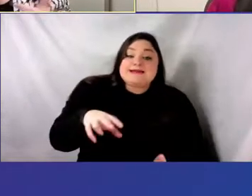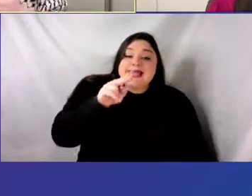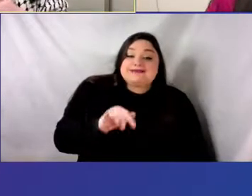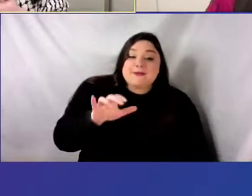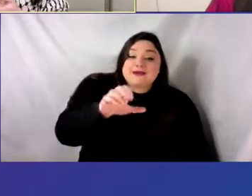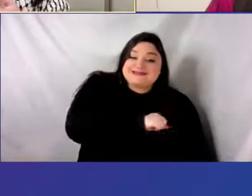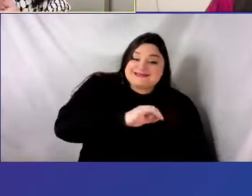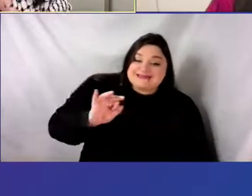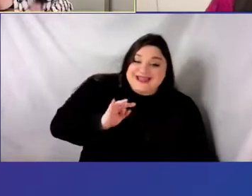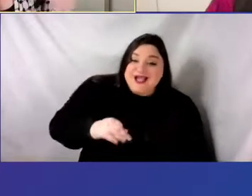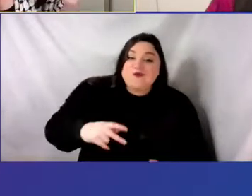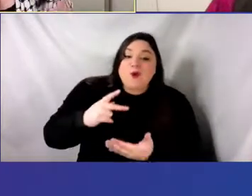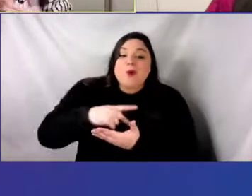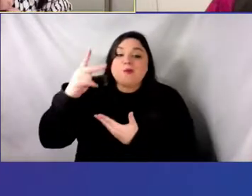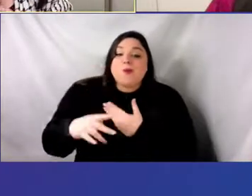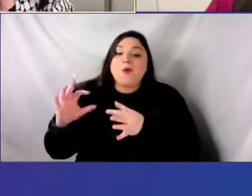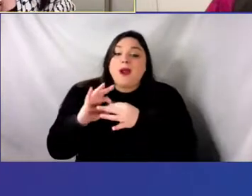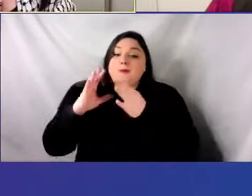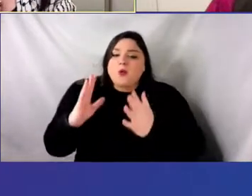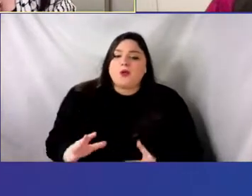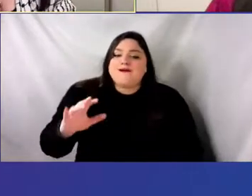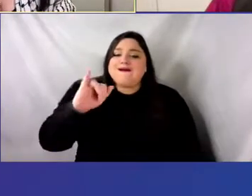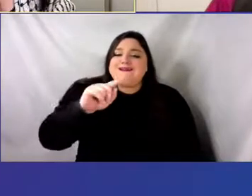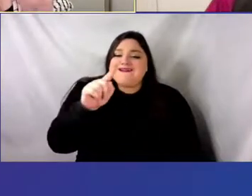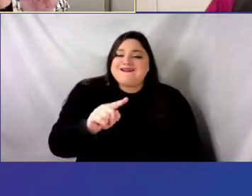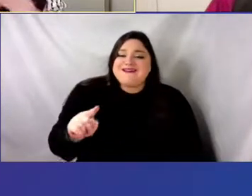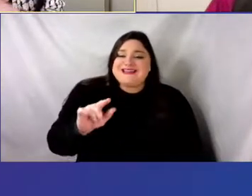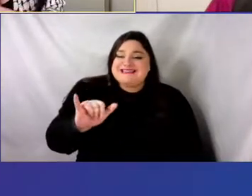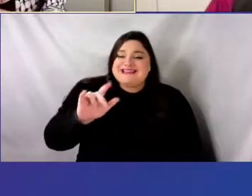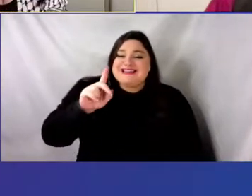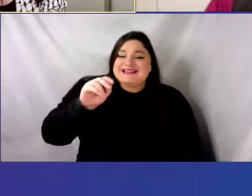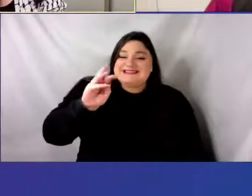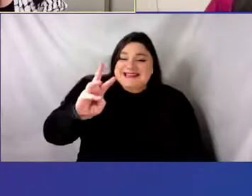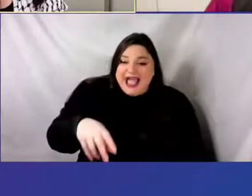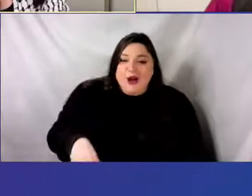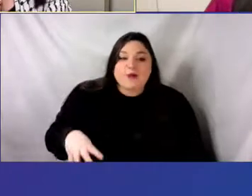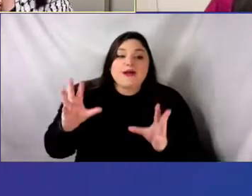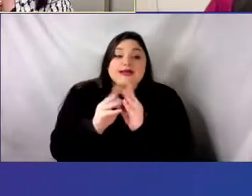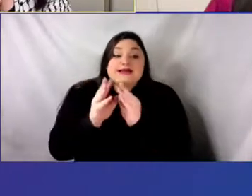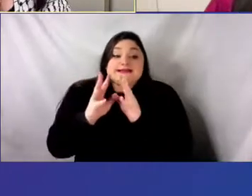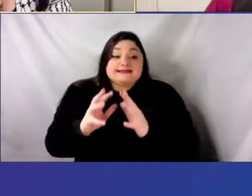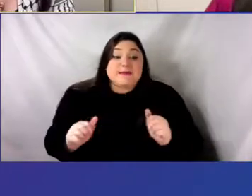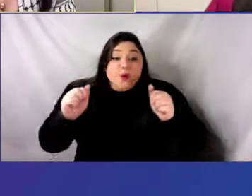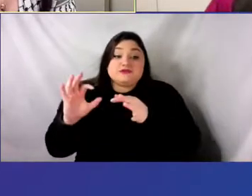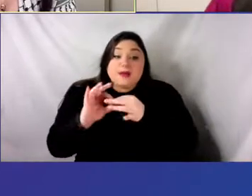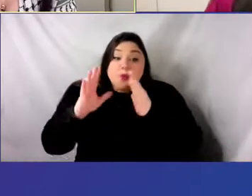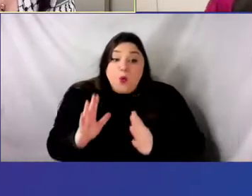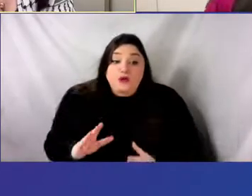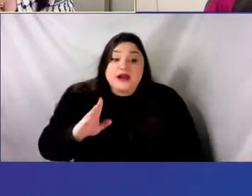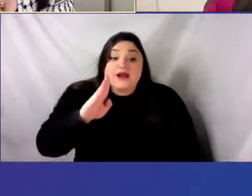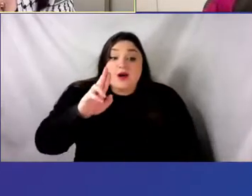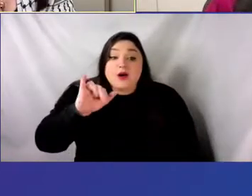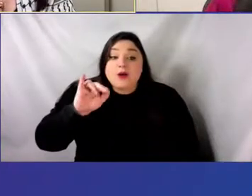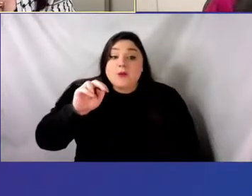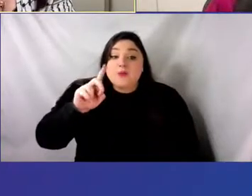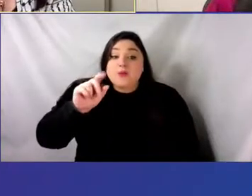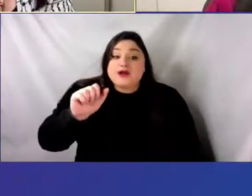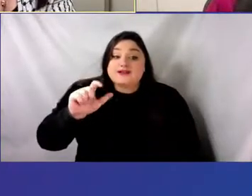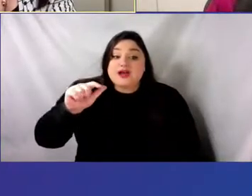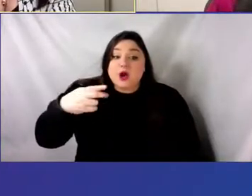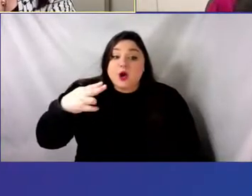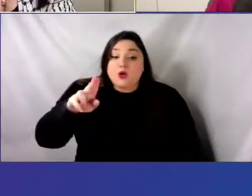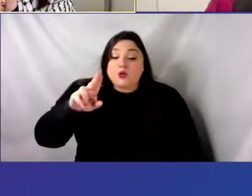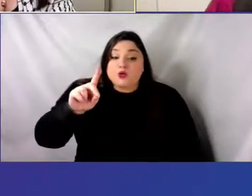coordinator, Brenda Guha, and the newest member of our team, who you've already had the pleasure to meet tonight, interim programs manager,